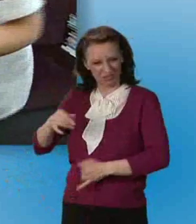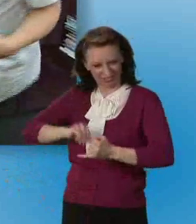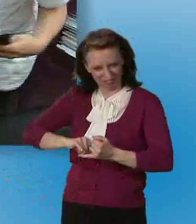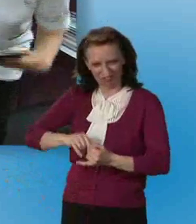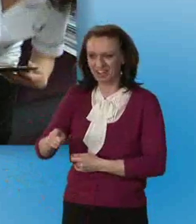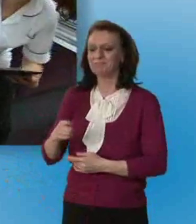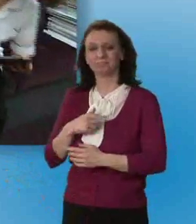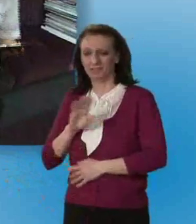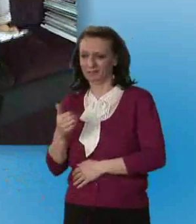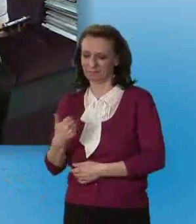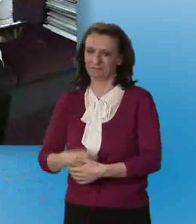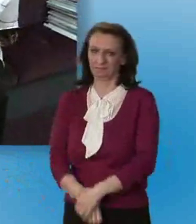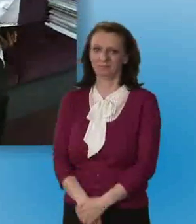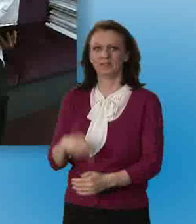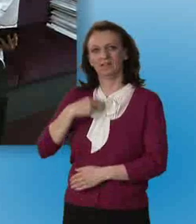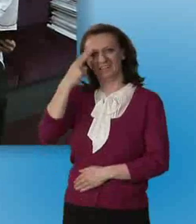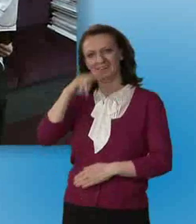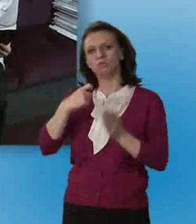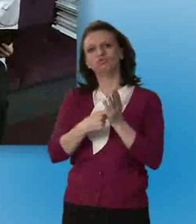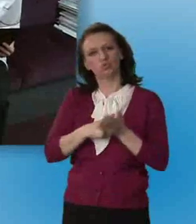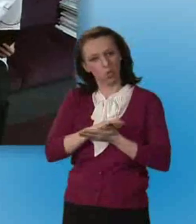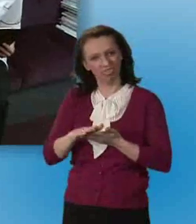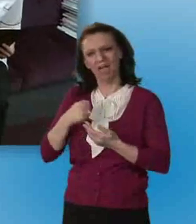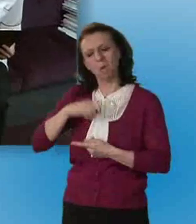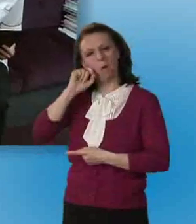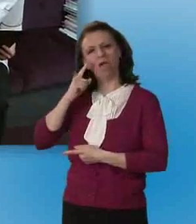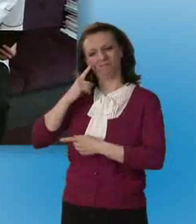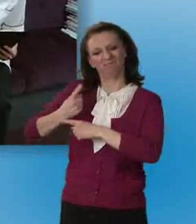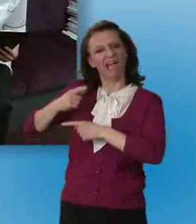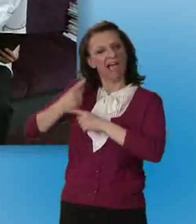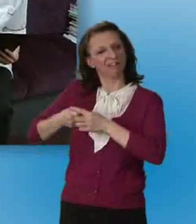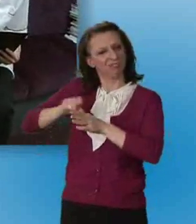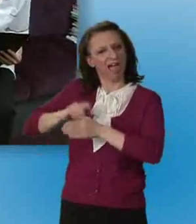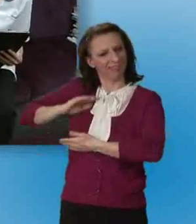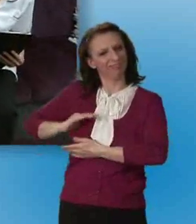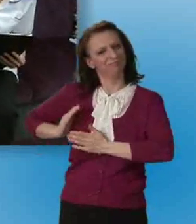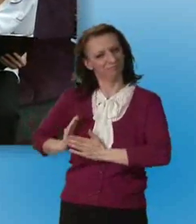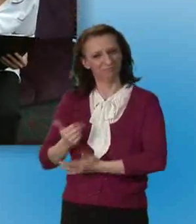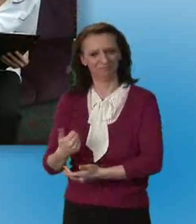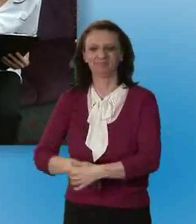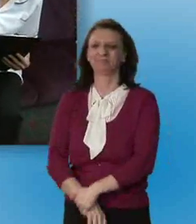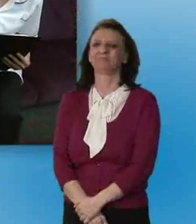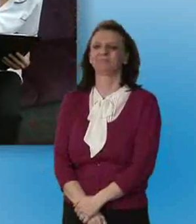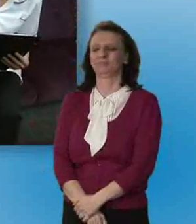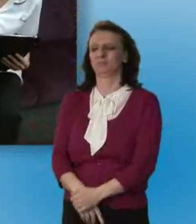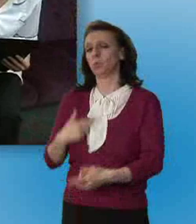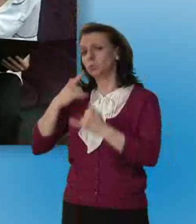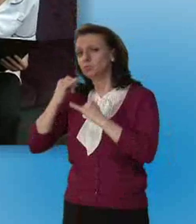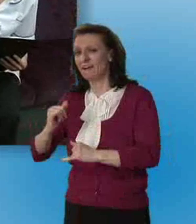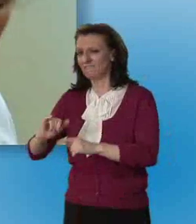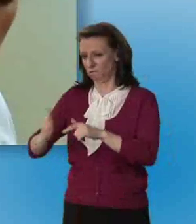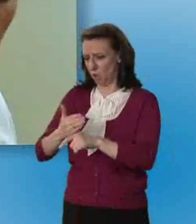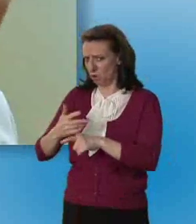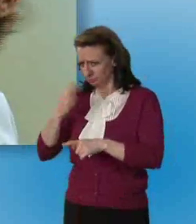Hi Sandra. Hi. My name's Ruth and I'm going to be doing your mammogram today for you. Okay. Just need to check some details with you first of all.